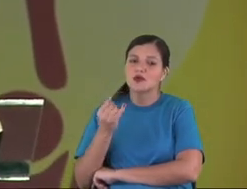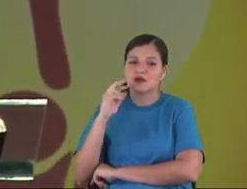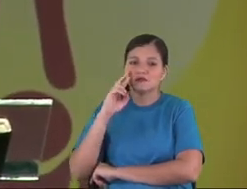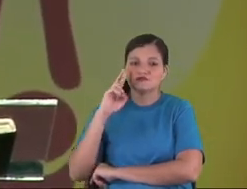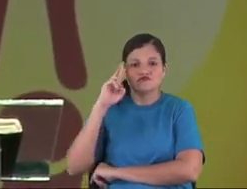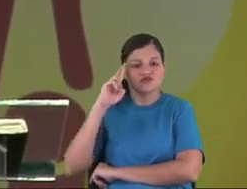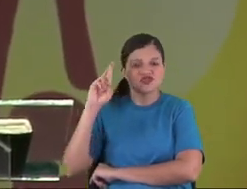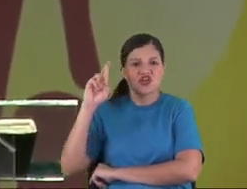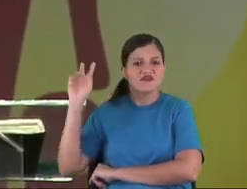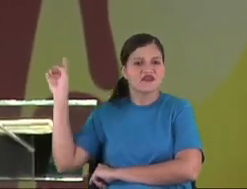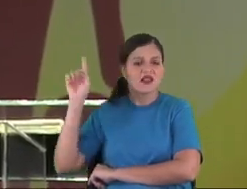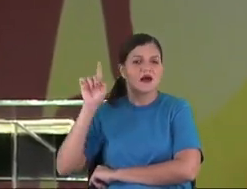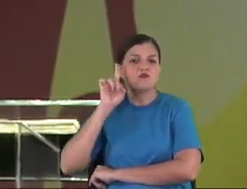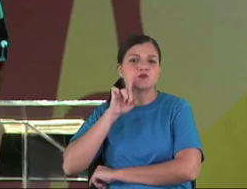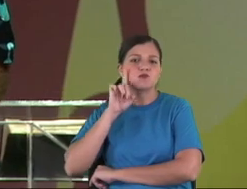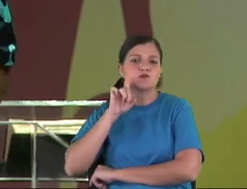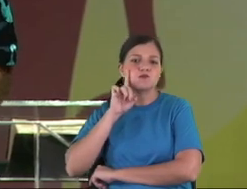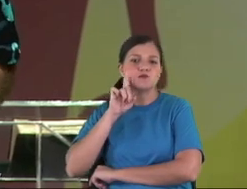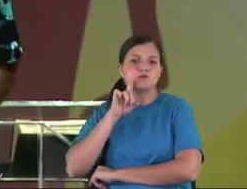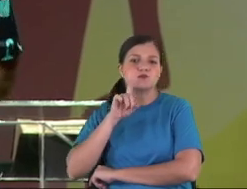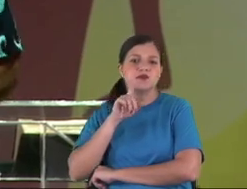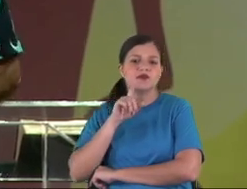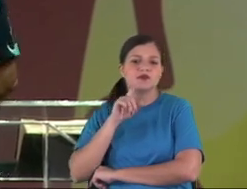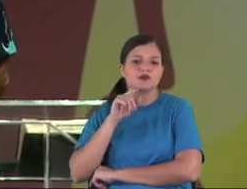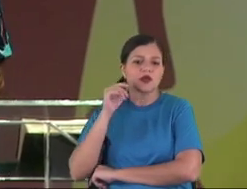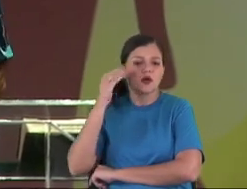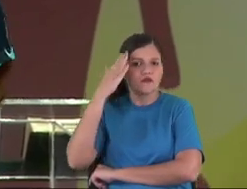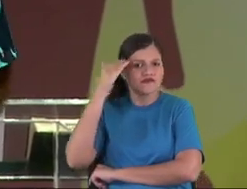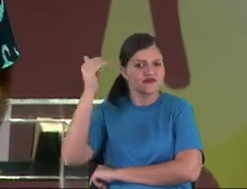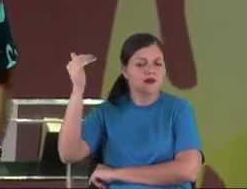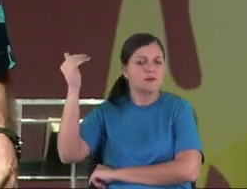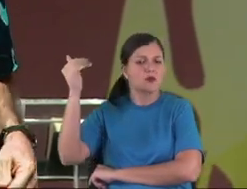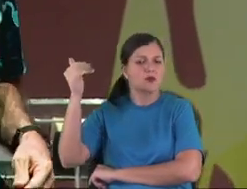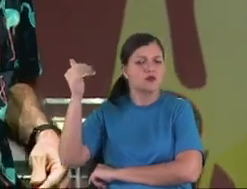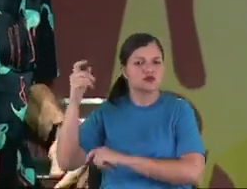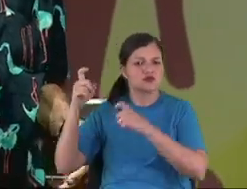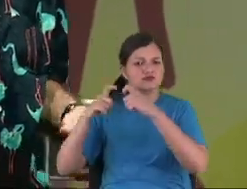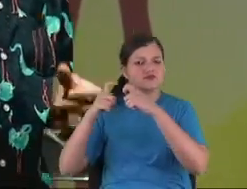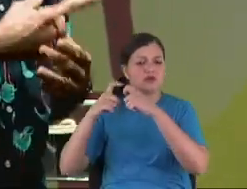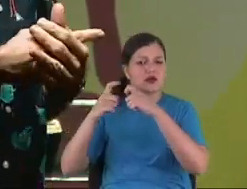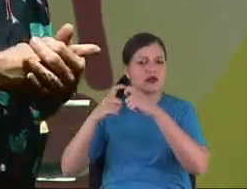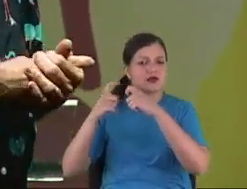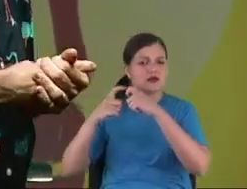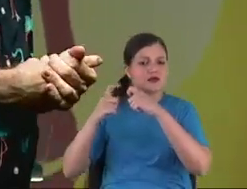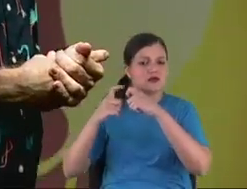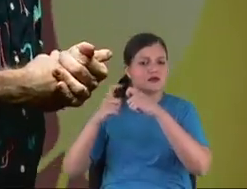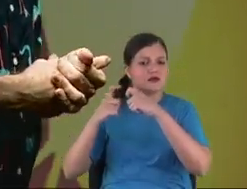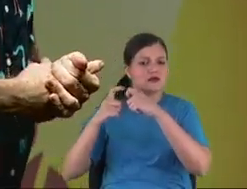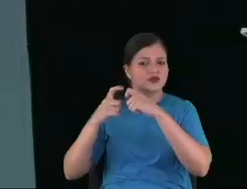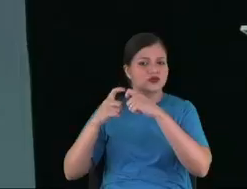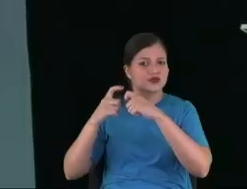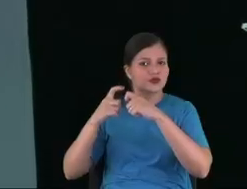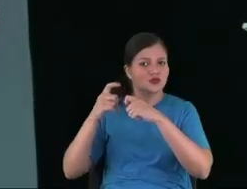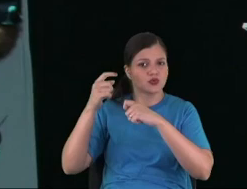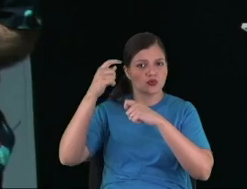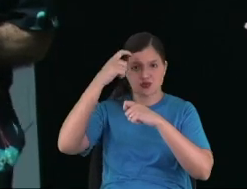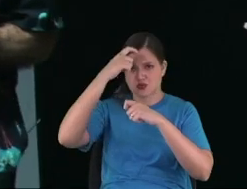story? For example, have a very very medical surgery